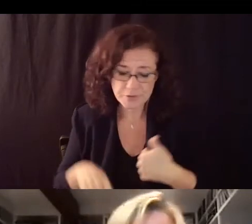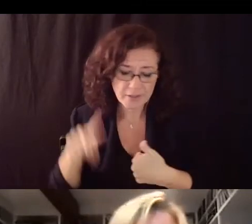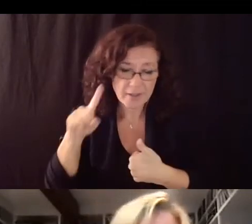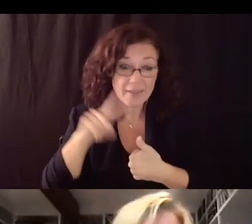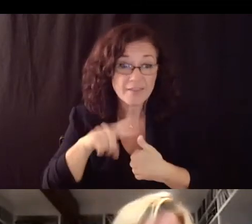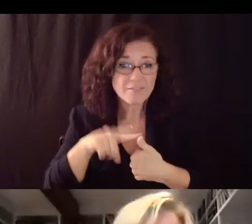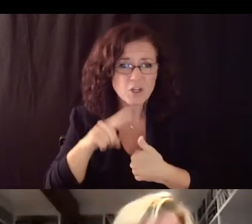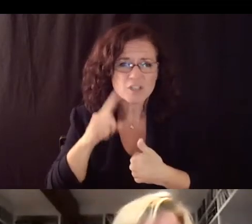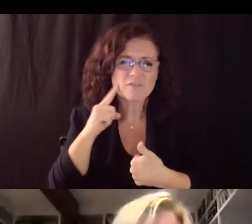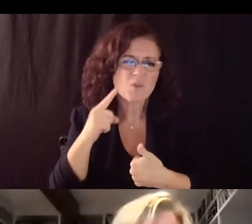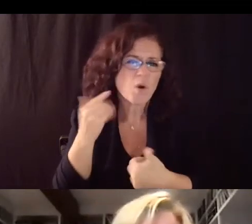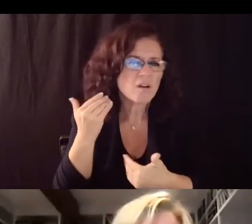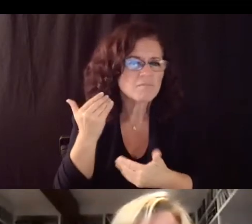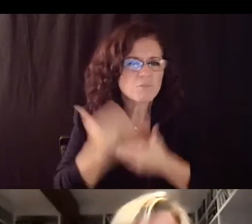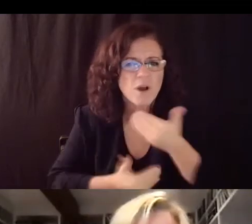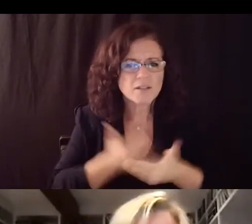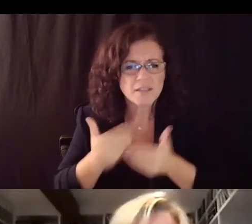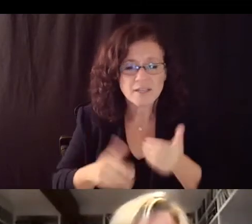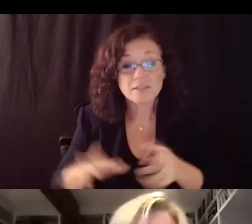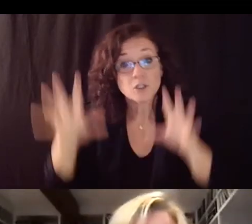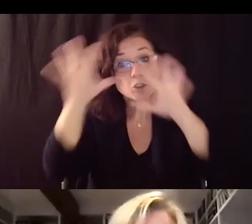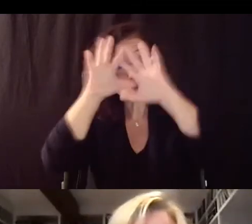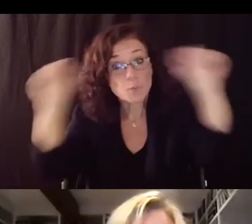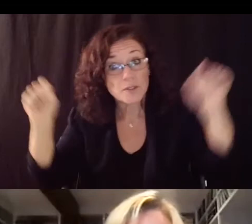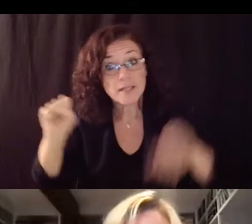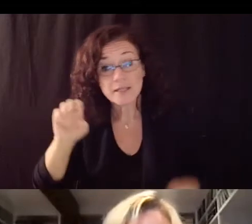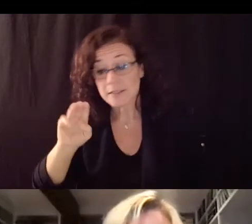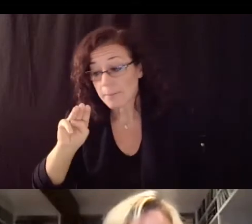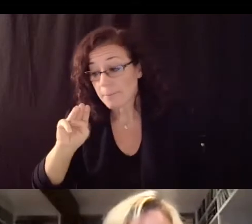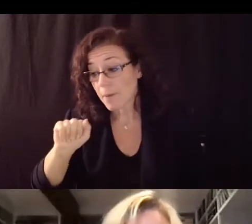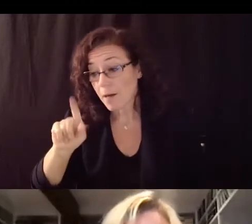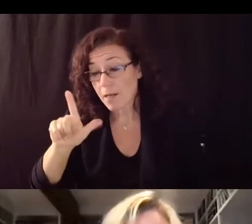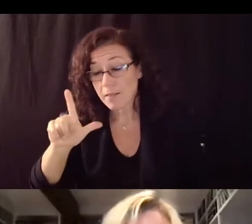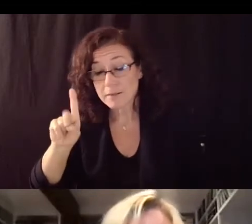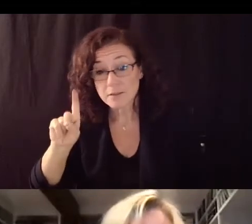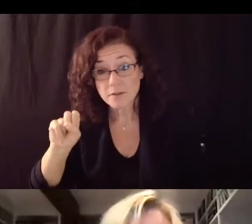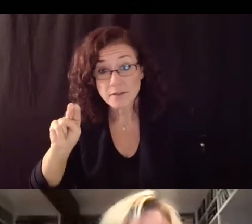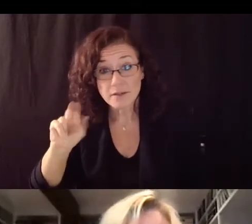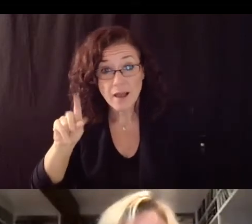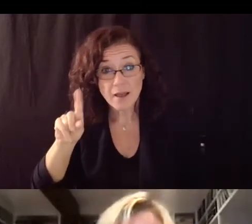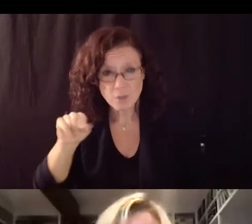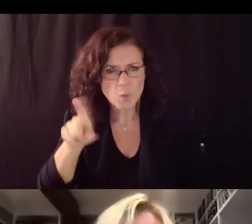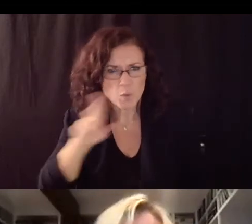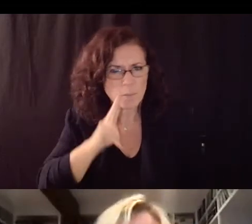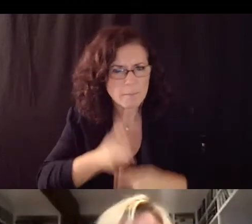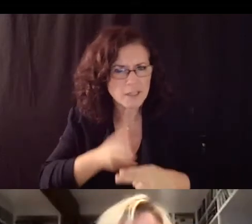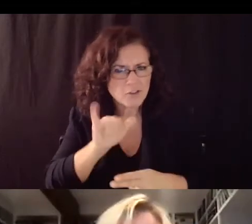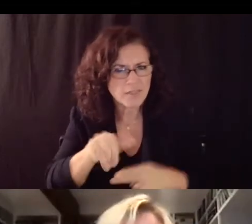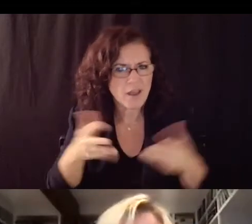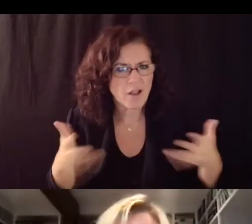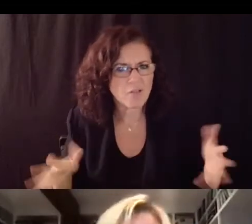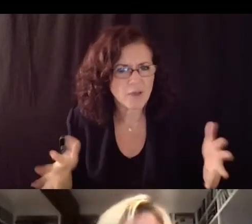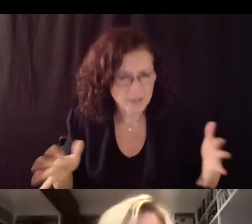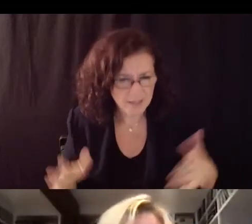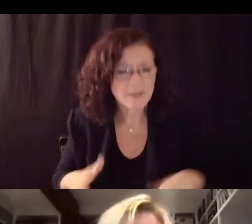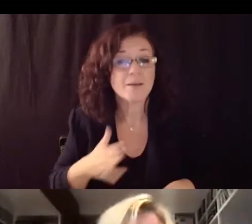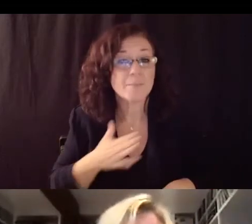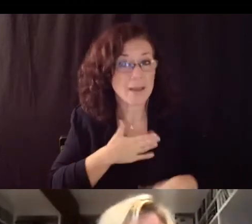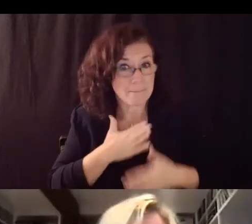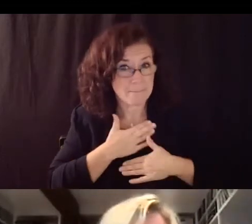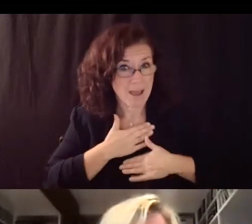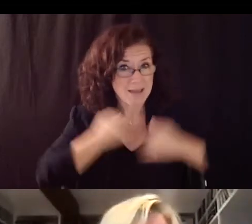process and and superintendent maldonado you've you've addressed this but i just want to convey my um preference understanding that good intentions